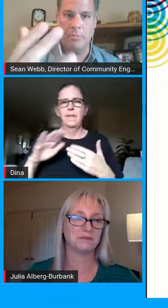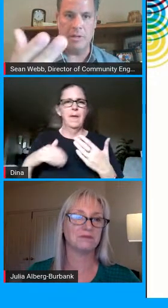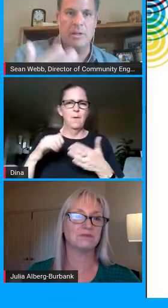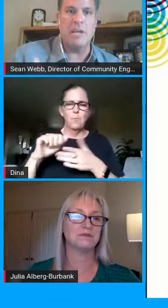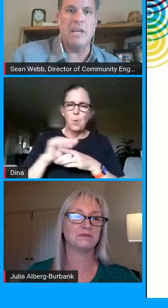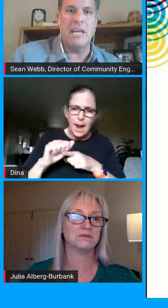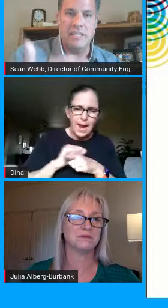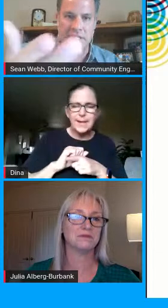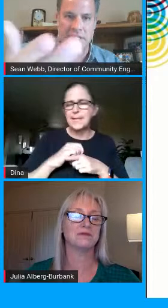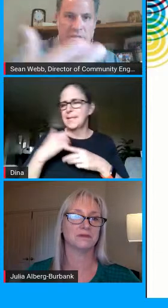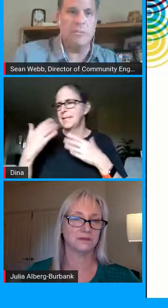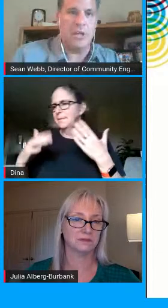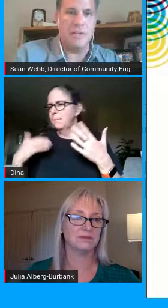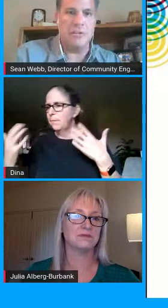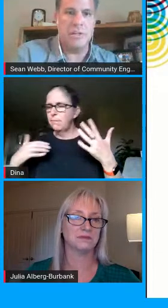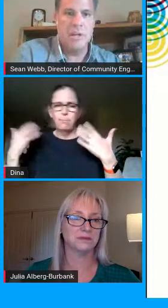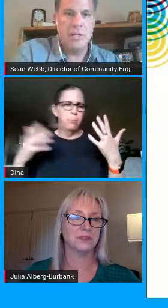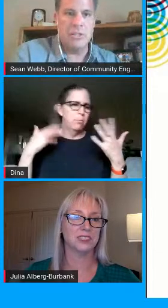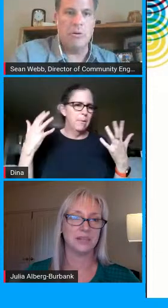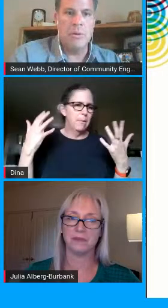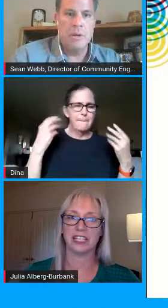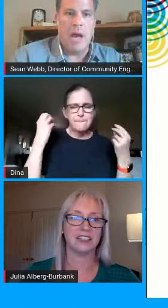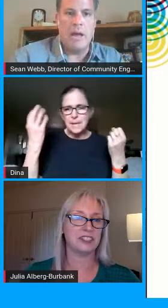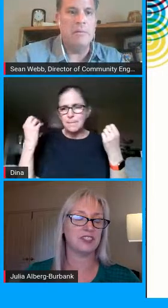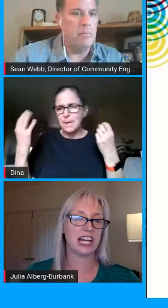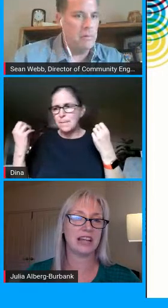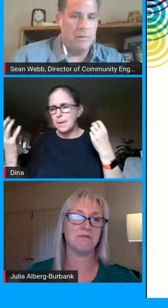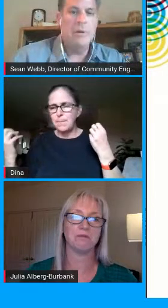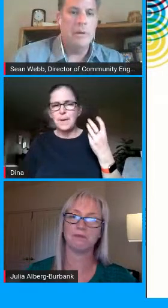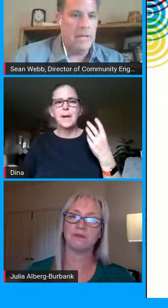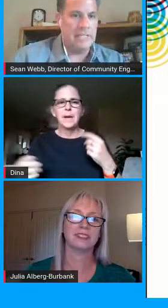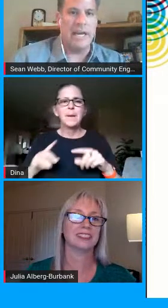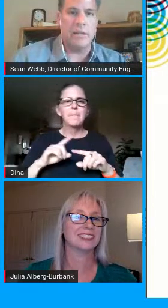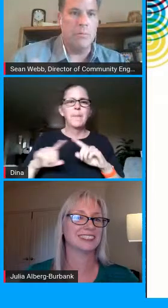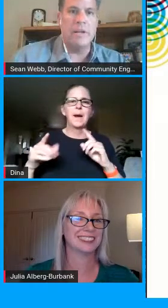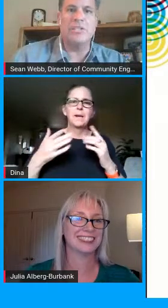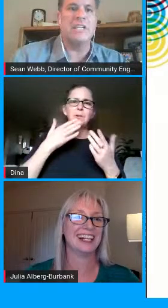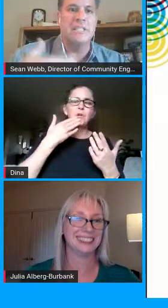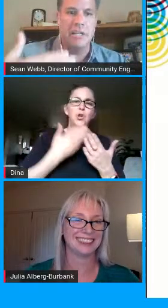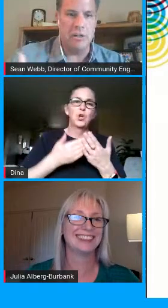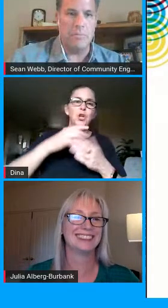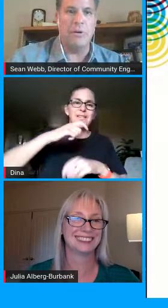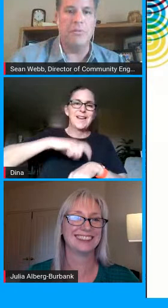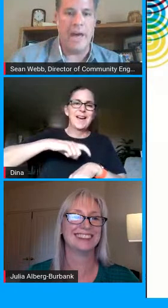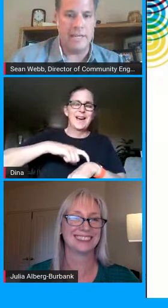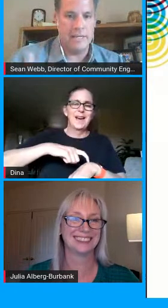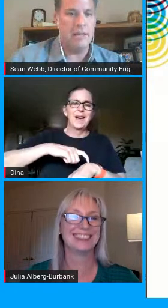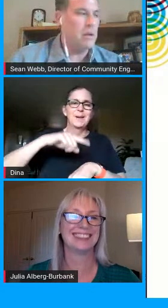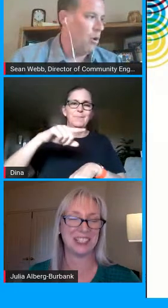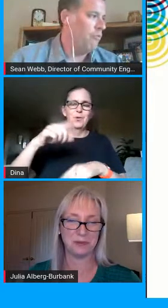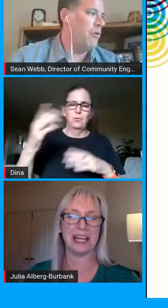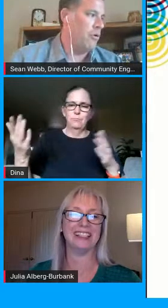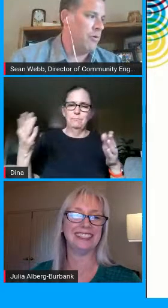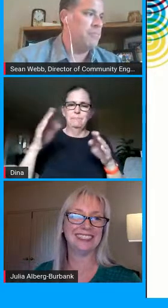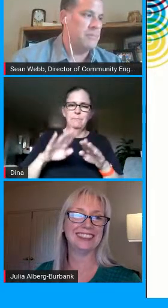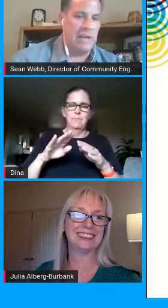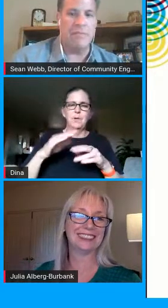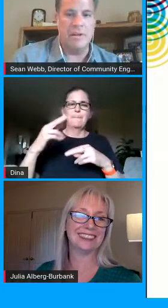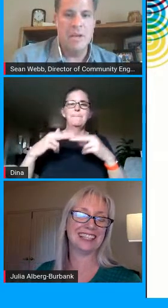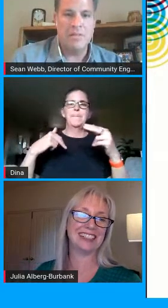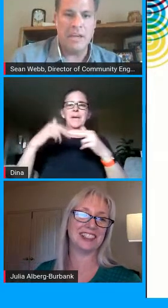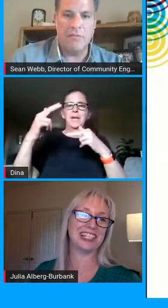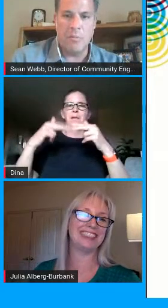forth but they were able to instill some of these soft skills so the gift of time exactly we want to just continue to build that you bet